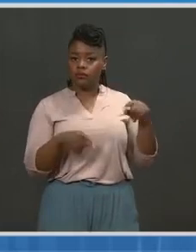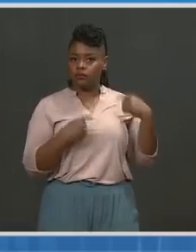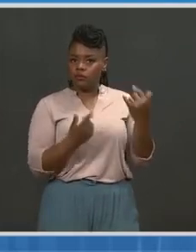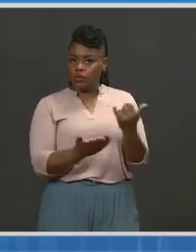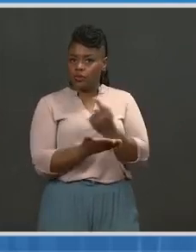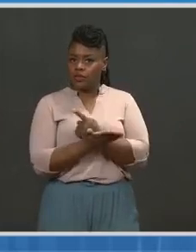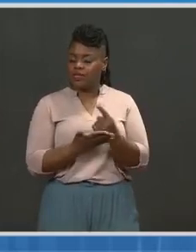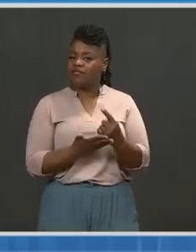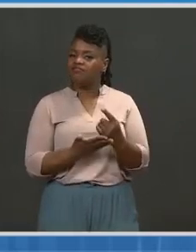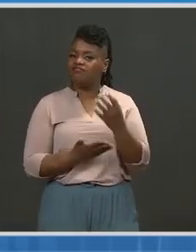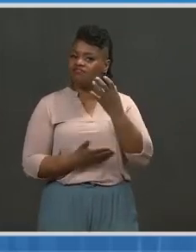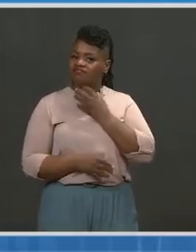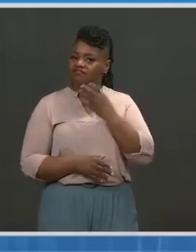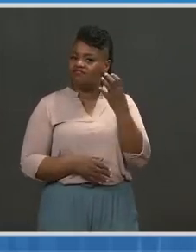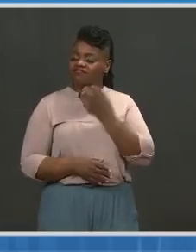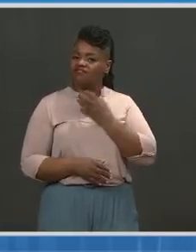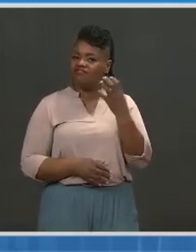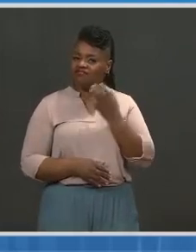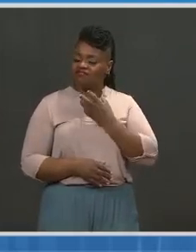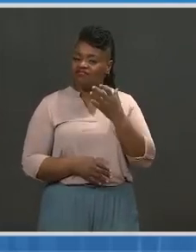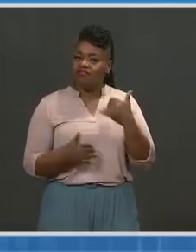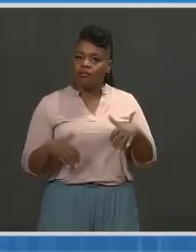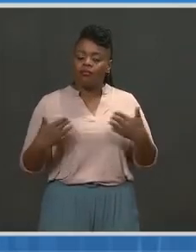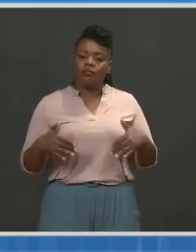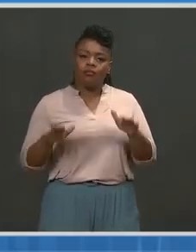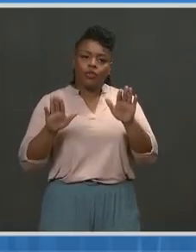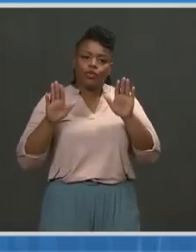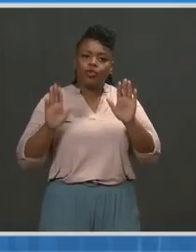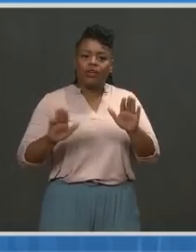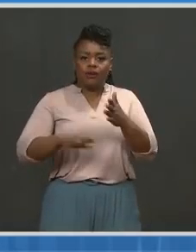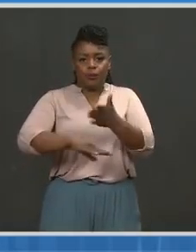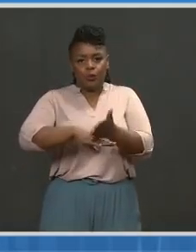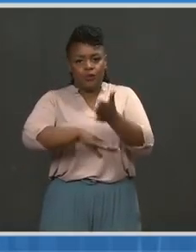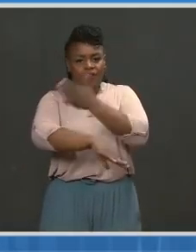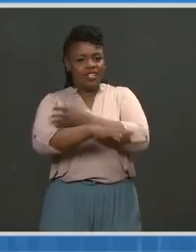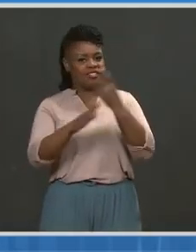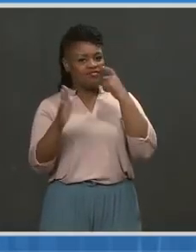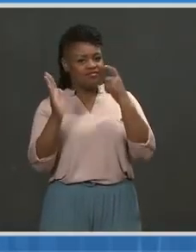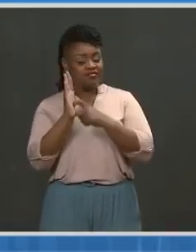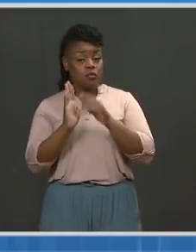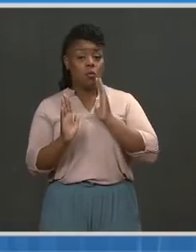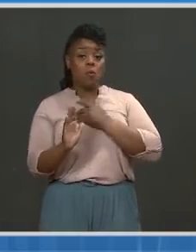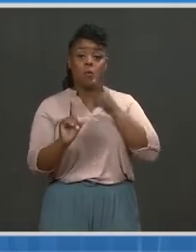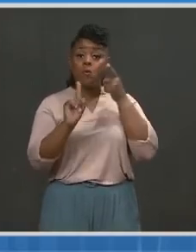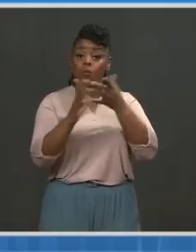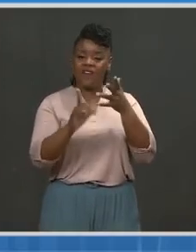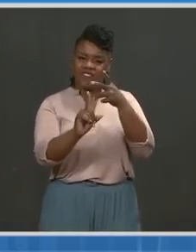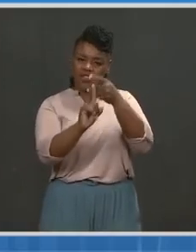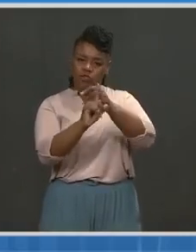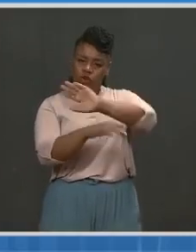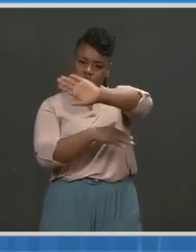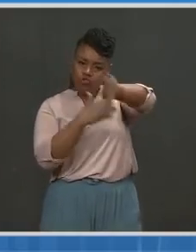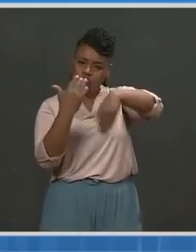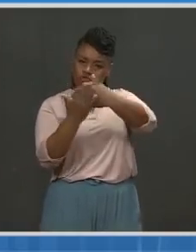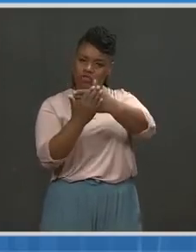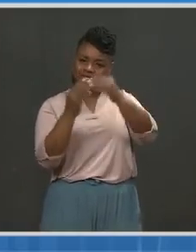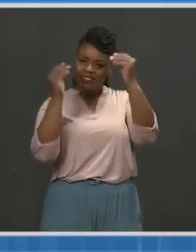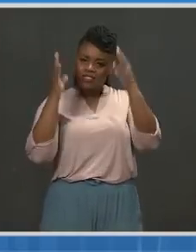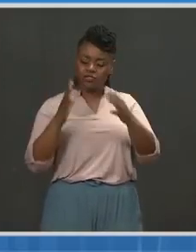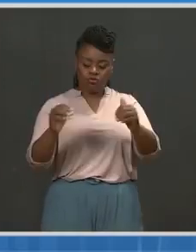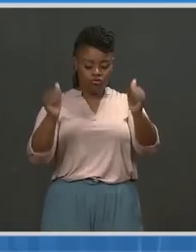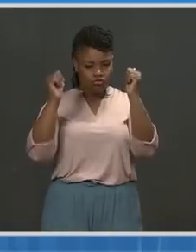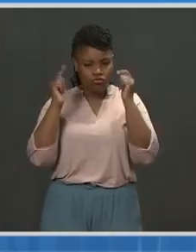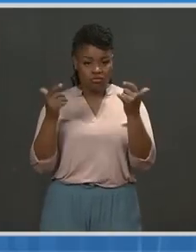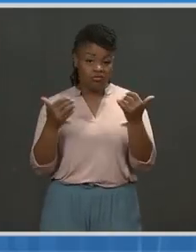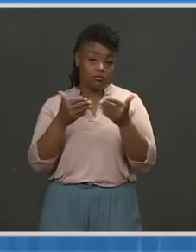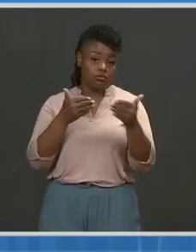week. This is substantial progress towards our goal of getting our teachers and school staff vaccinated by the end of March. If you haven't